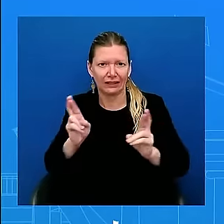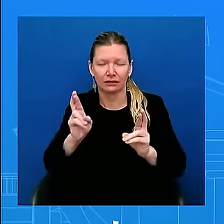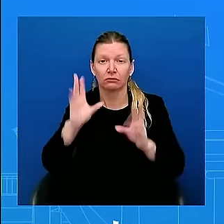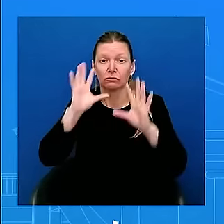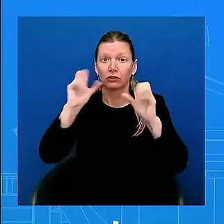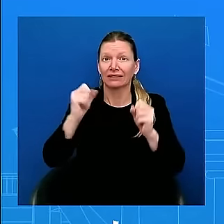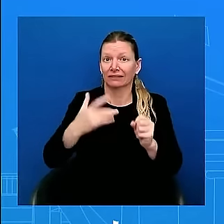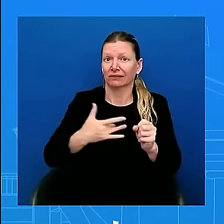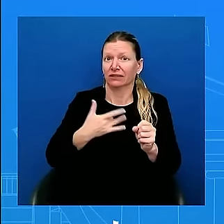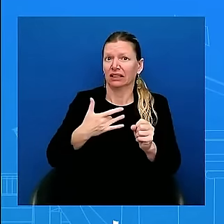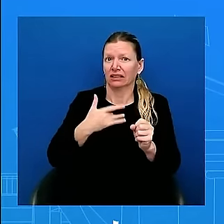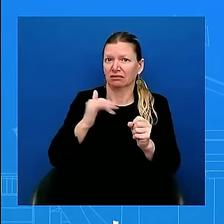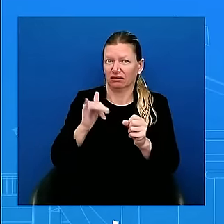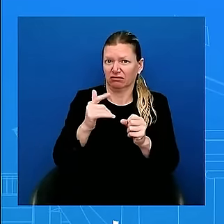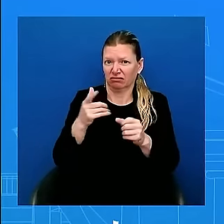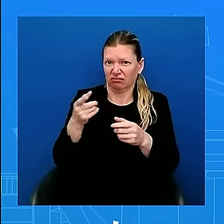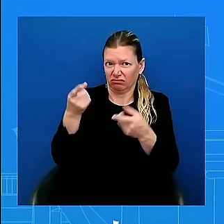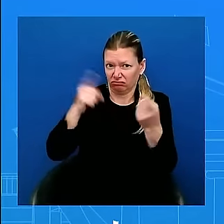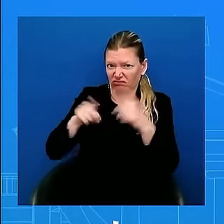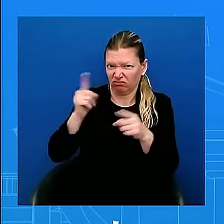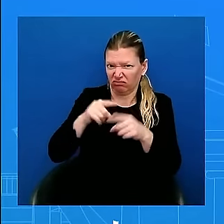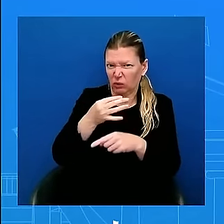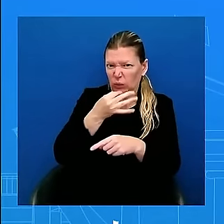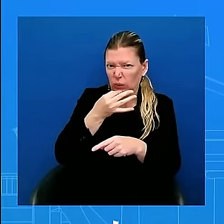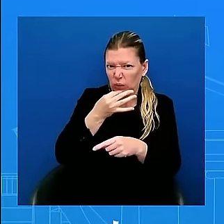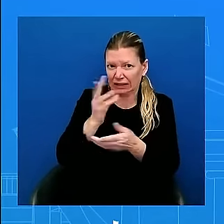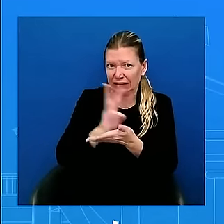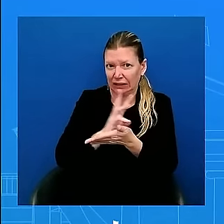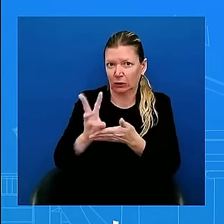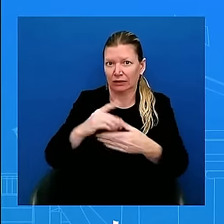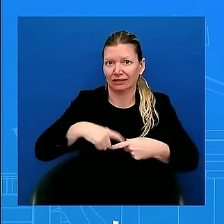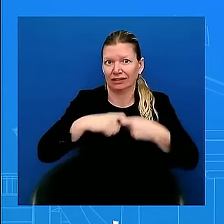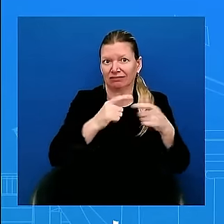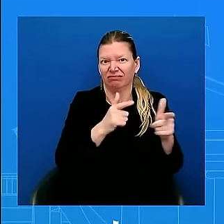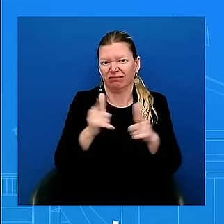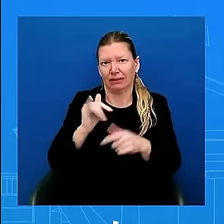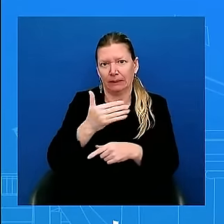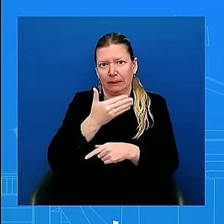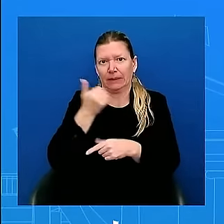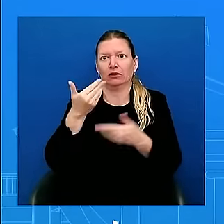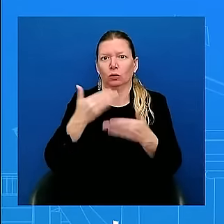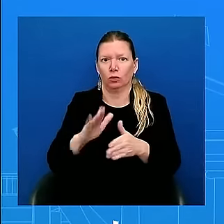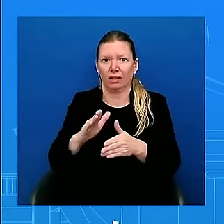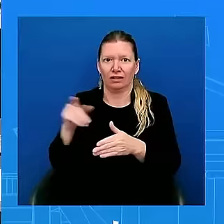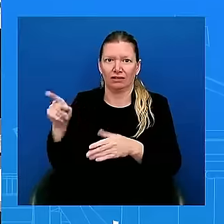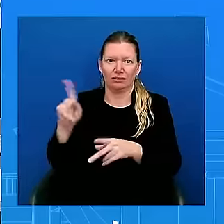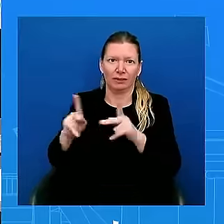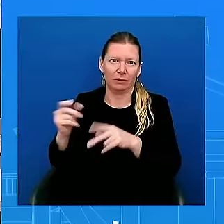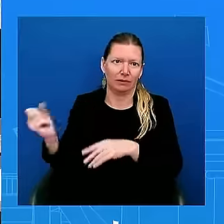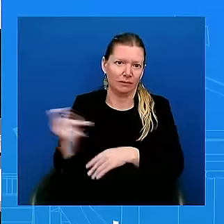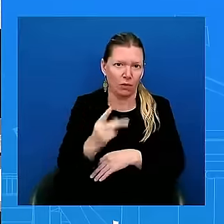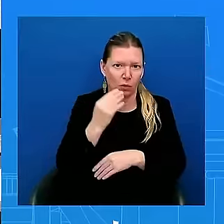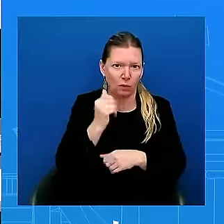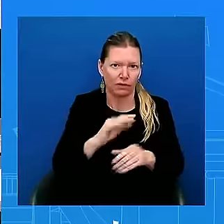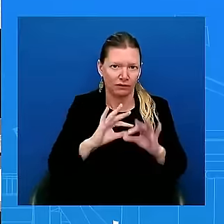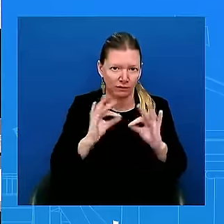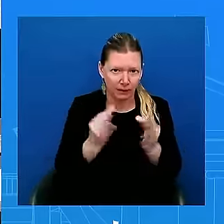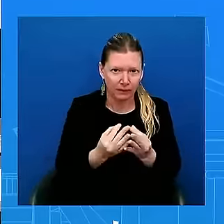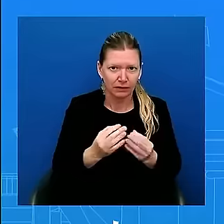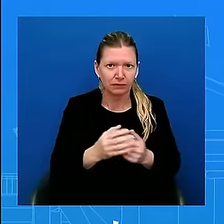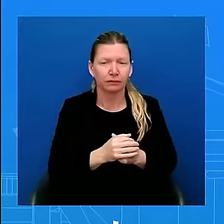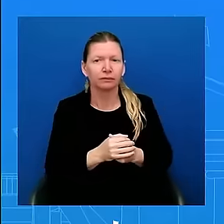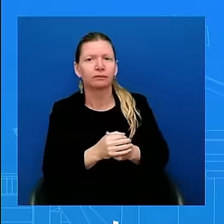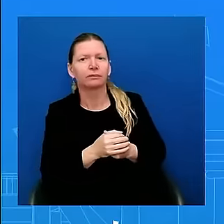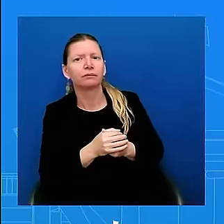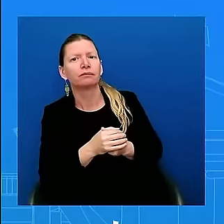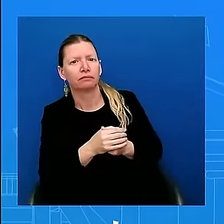Thank you, Karine. Thanks, John. Did the U.S. find any of Netanyahu's remarks yesterday to be false or misleading? I'm not going